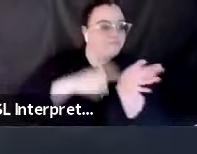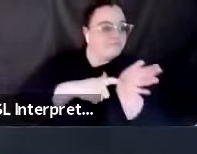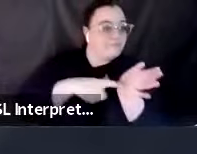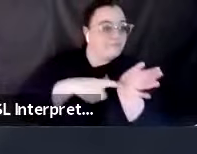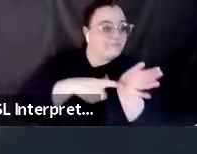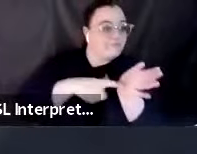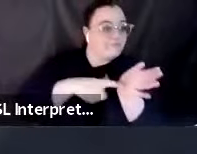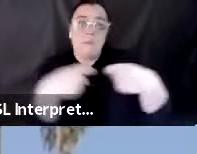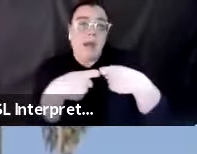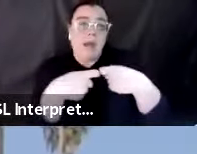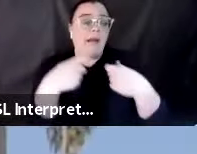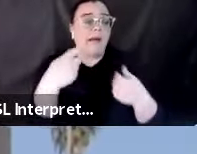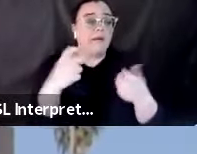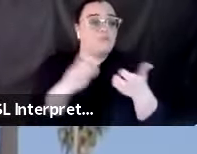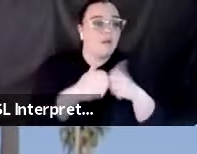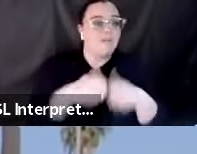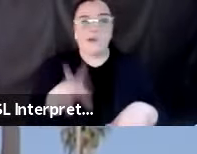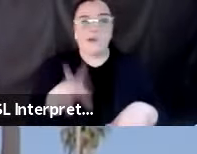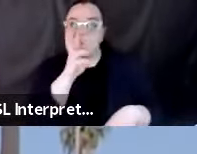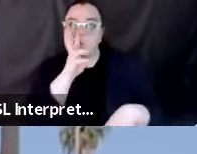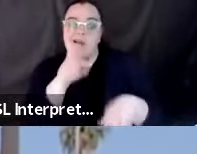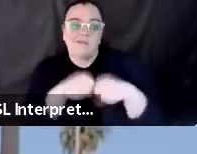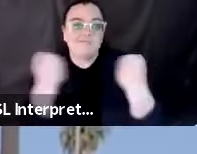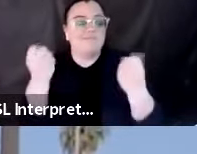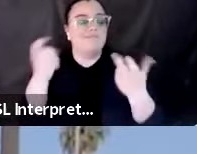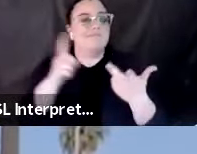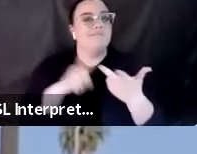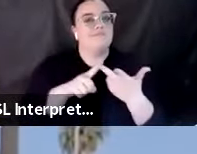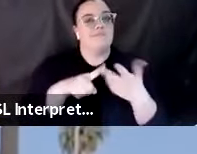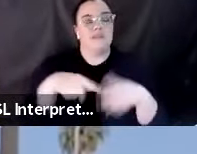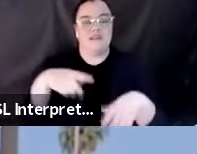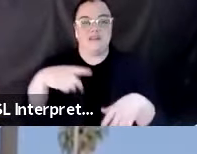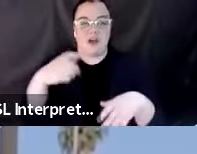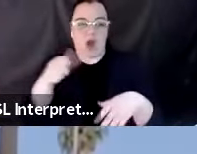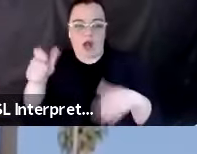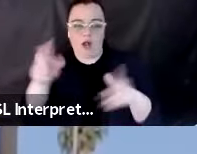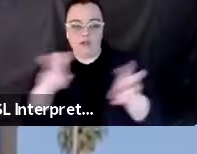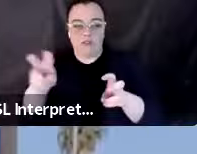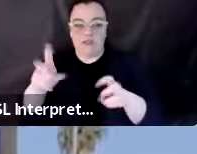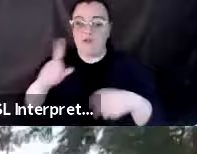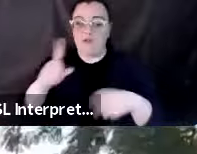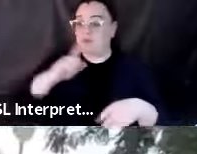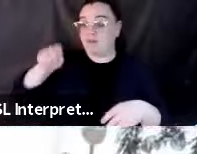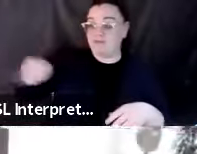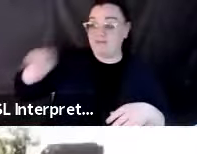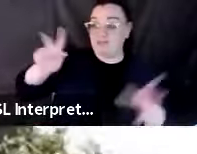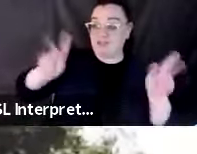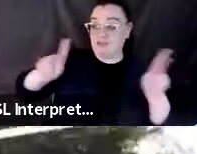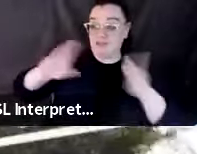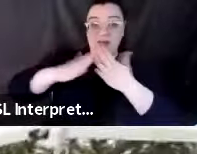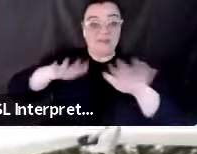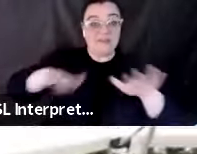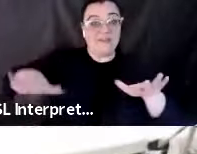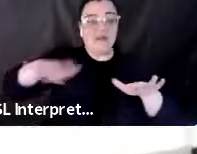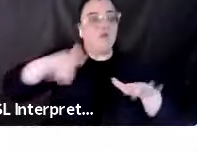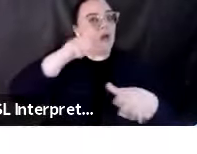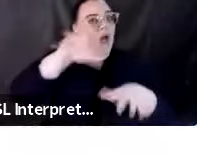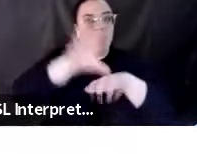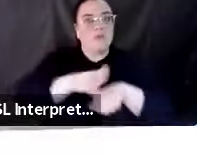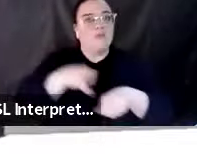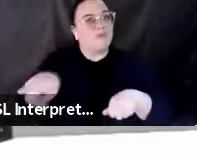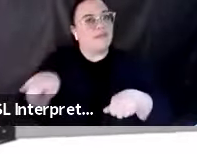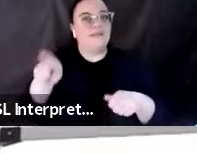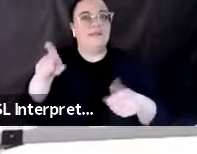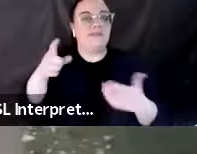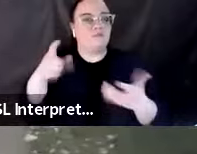or a water mains problem. These are citizens. They are citizens who are not used to doing search and rescue, but they have to be employed because